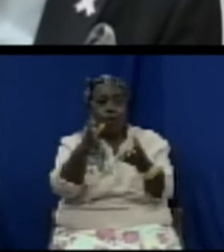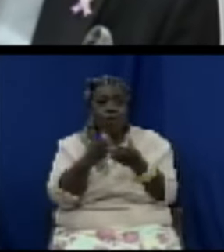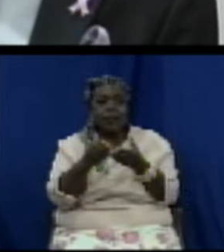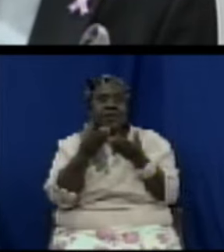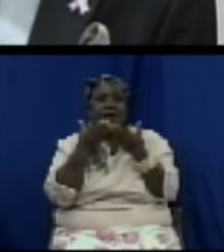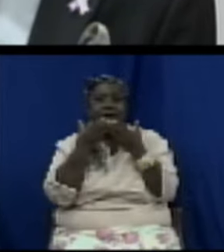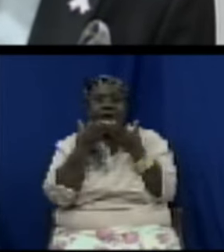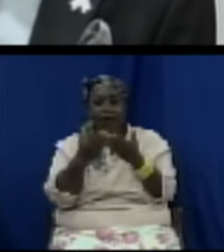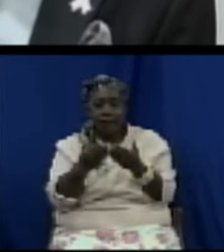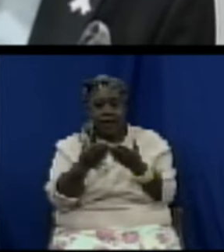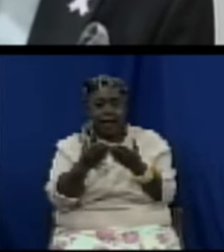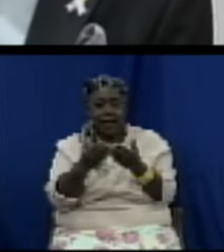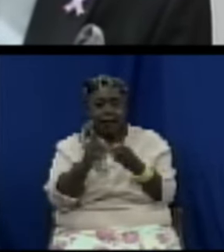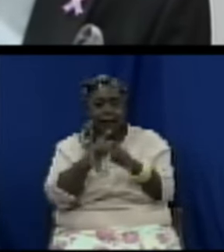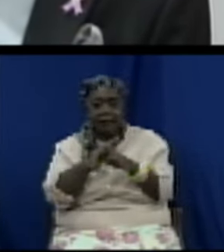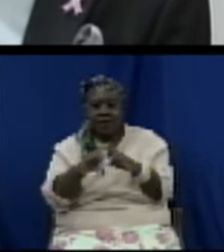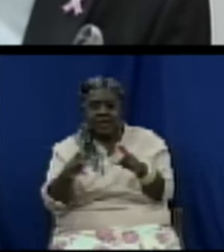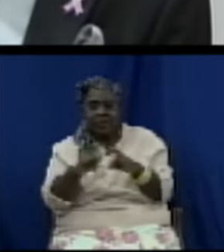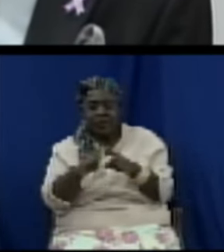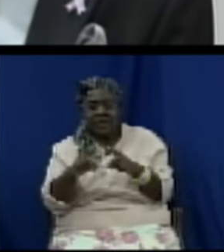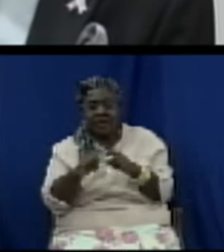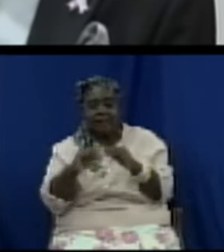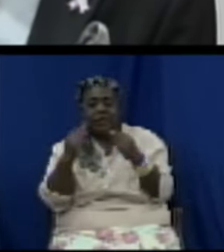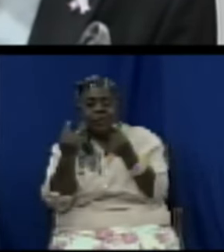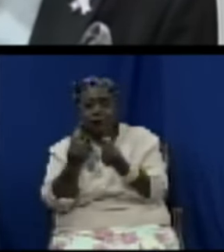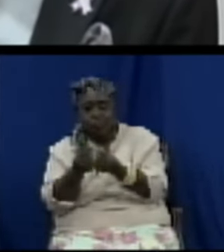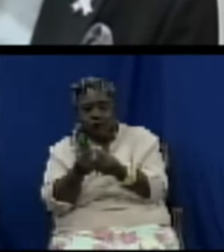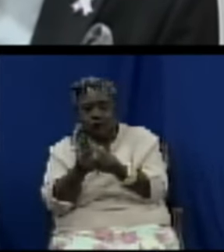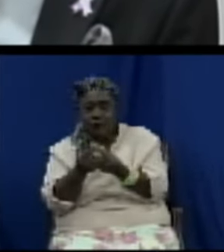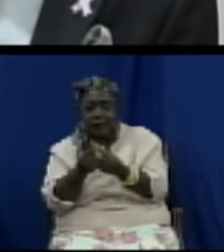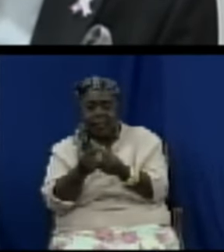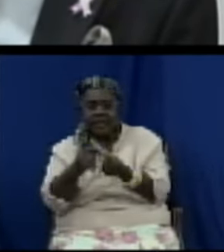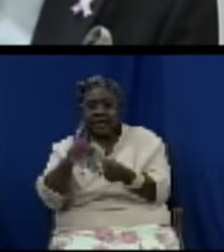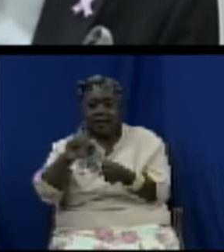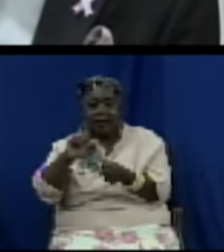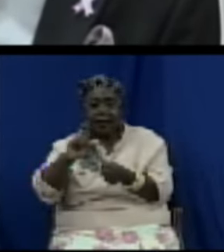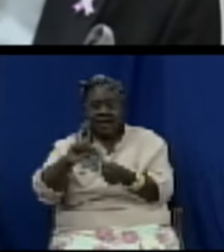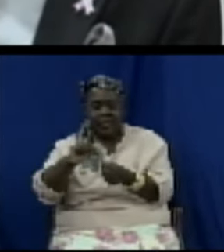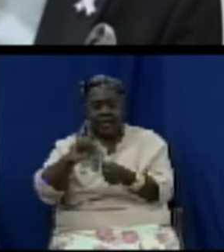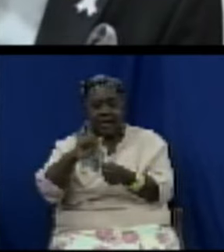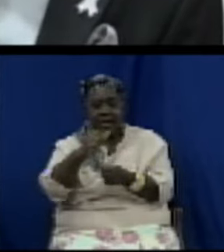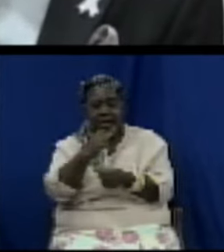chambers of the Attorney General and the relative